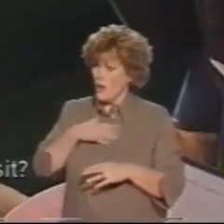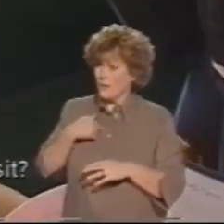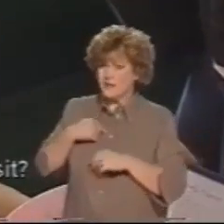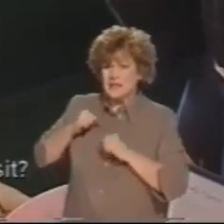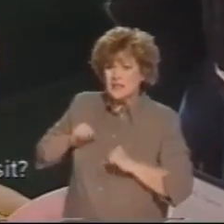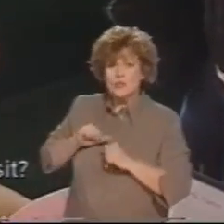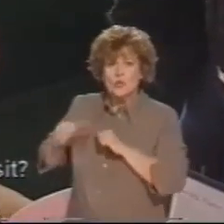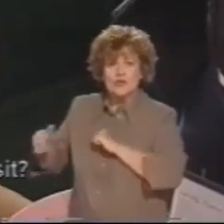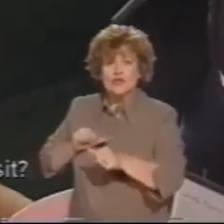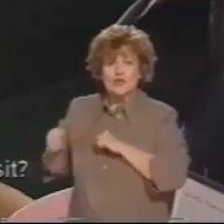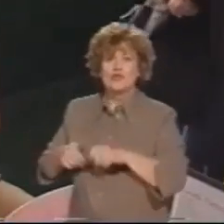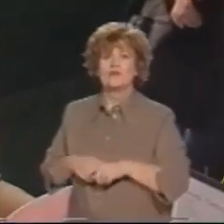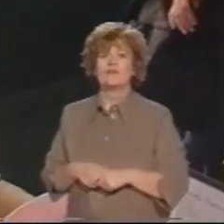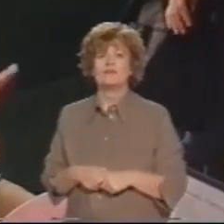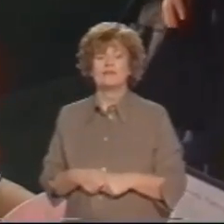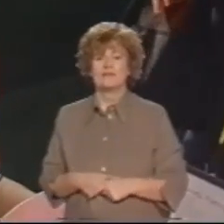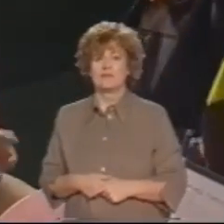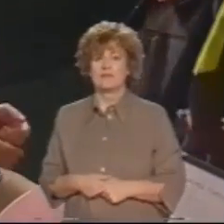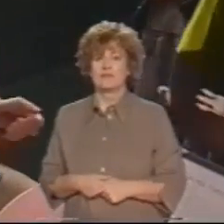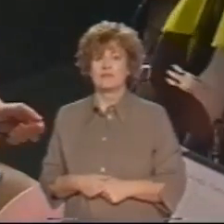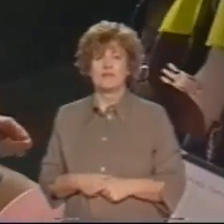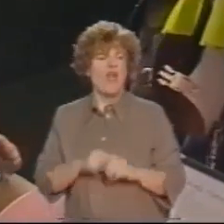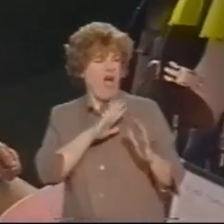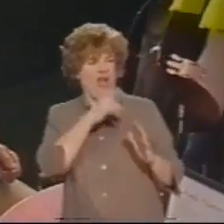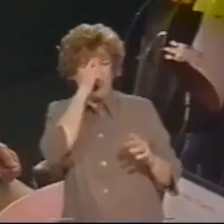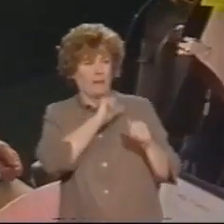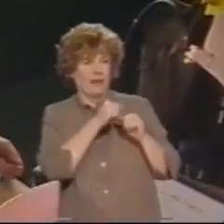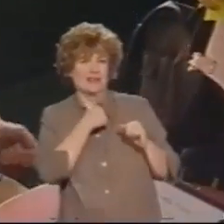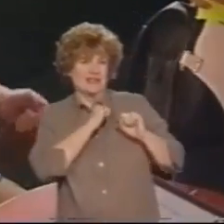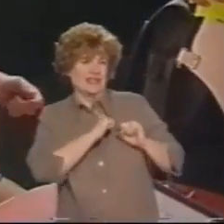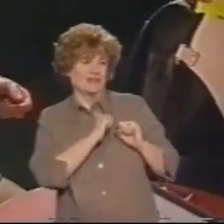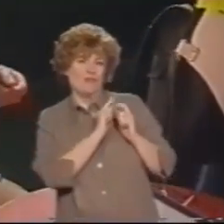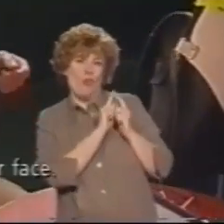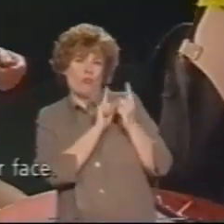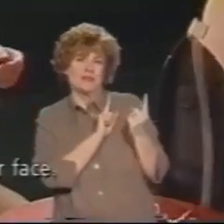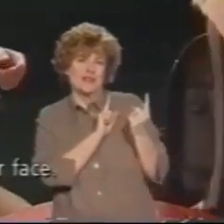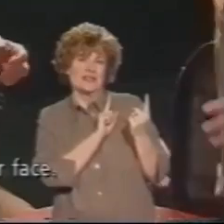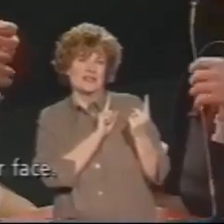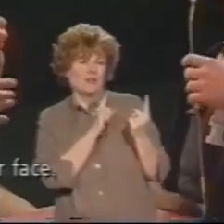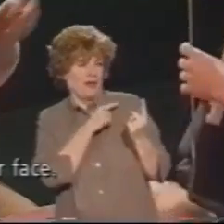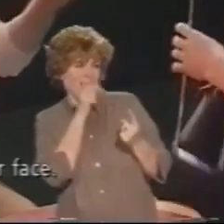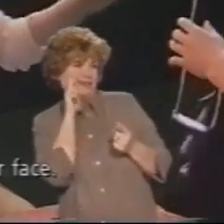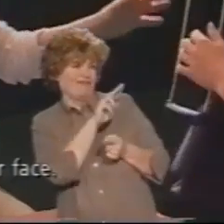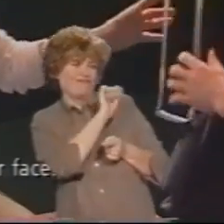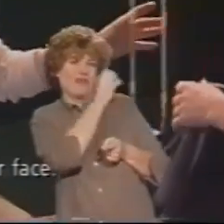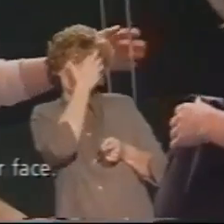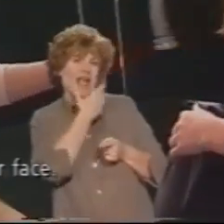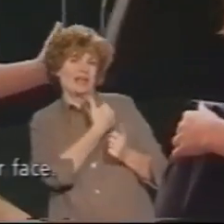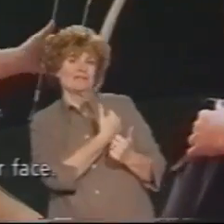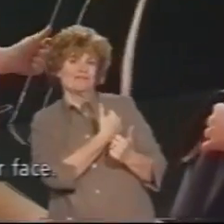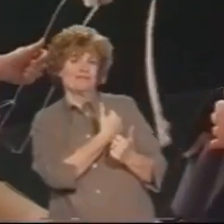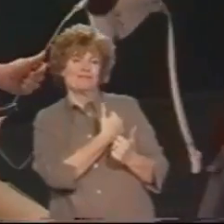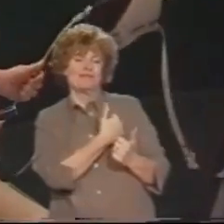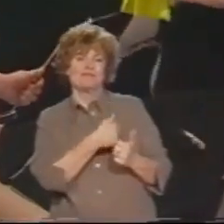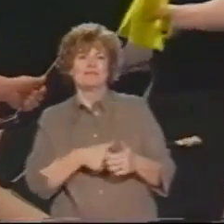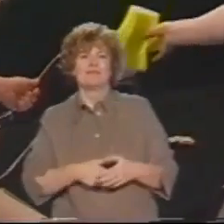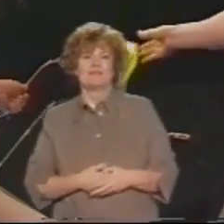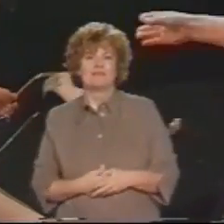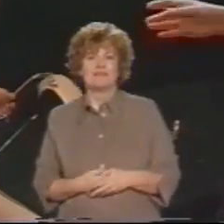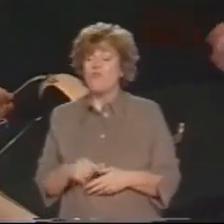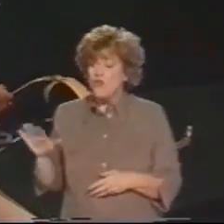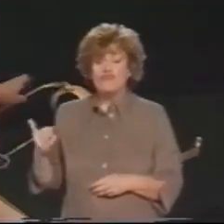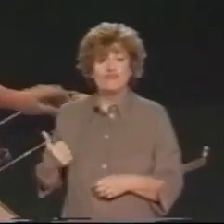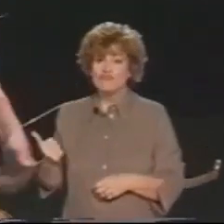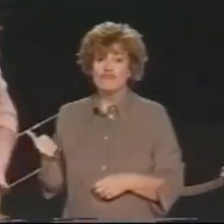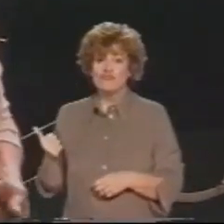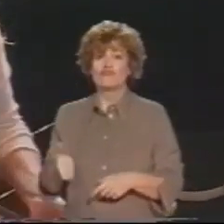me to sit? Are you all right if you sit opposite me? Yes. Because then I can see your face, as long as you're... that's